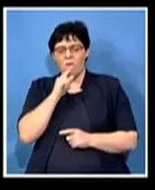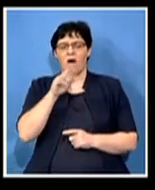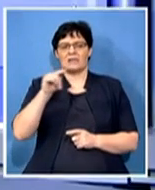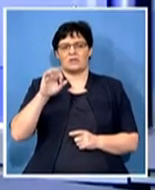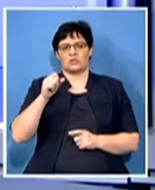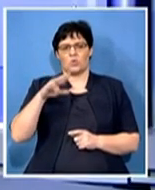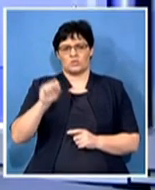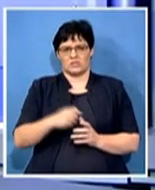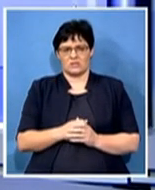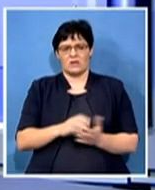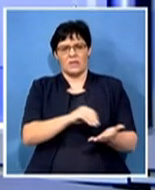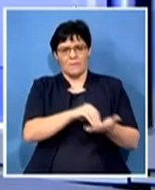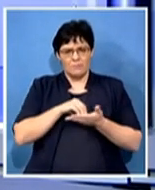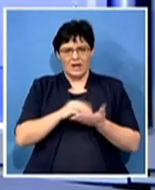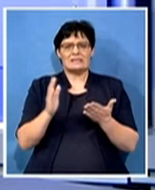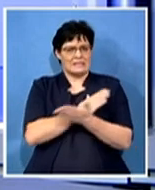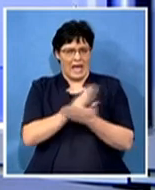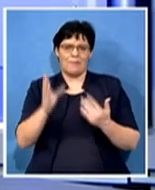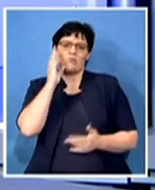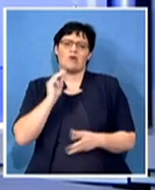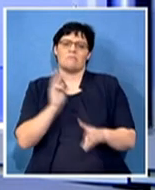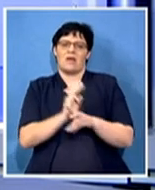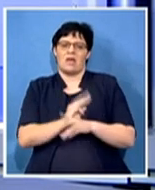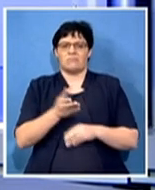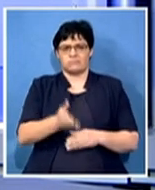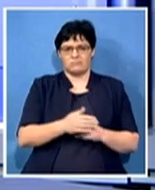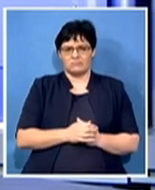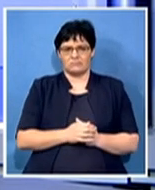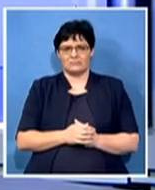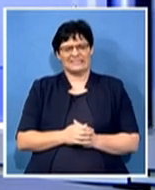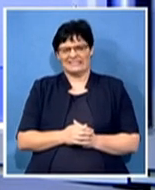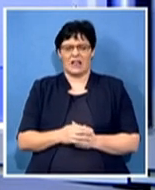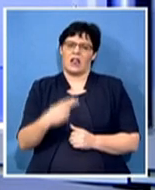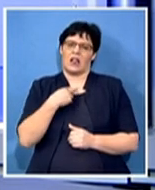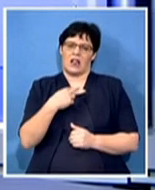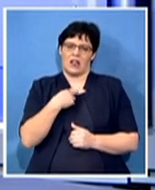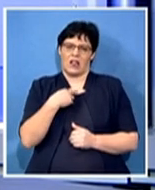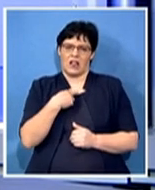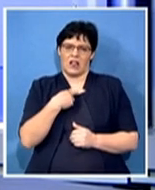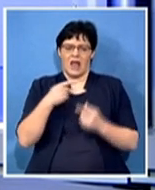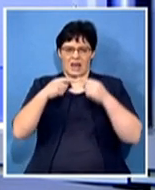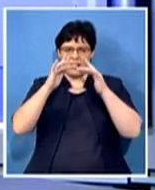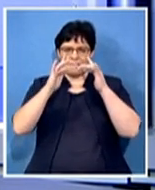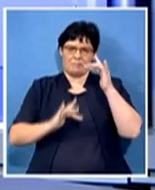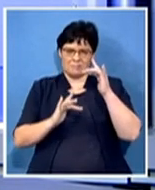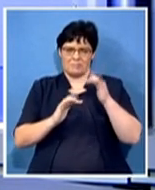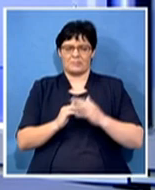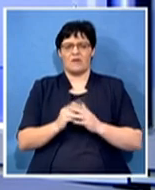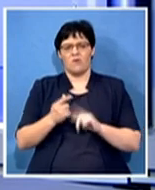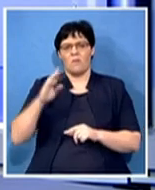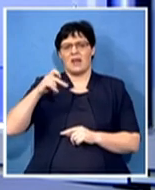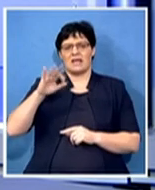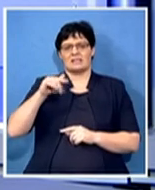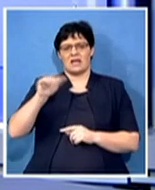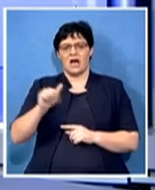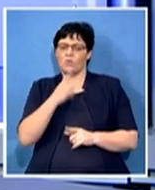that are staying in the house. Hmm, it's unfortunate that we lost the link to Palesa that, but we'll try to get her back. I just wanted to